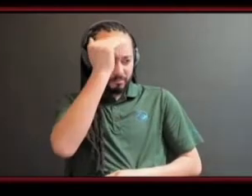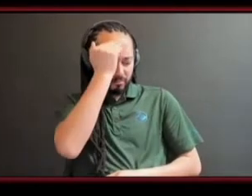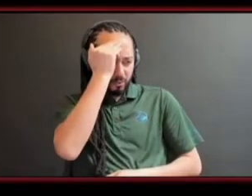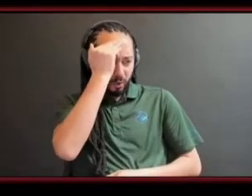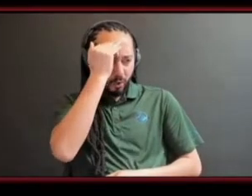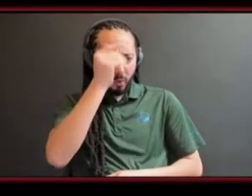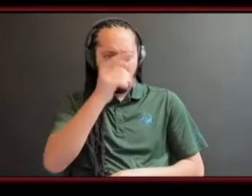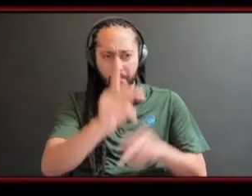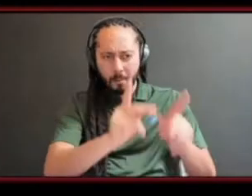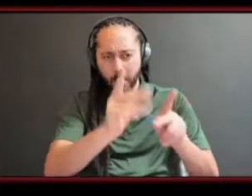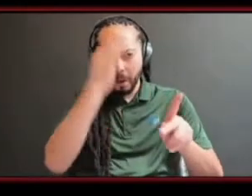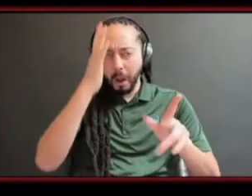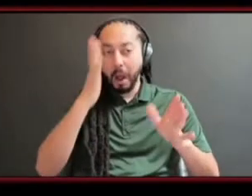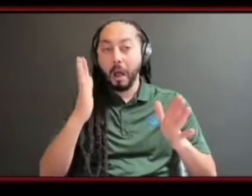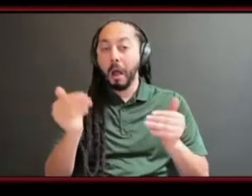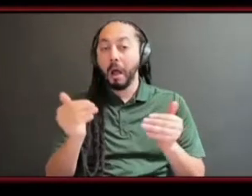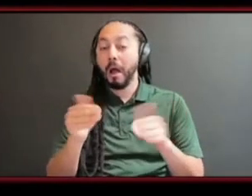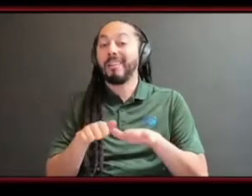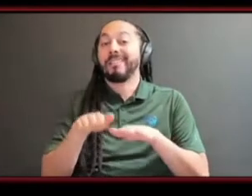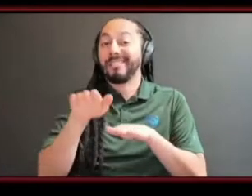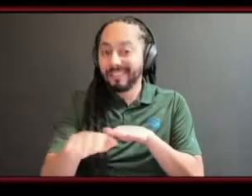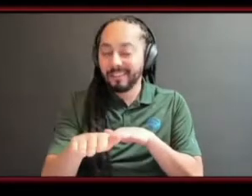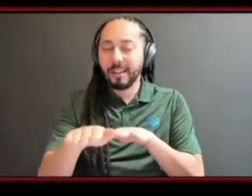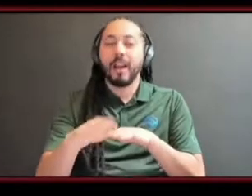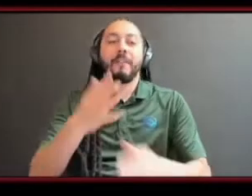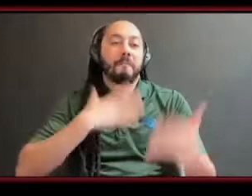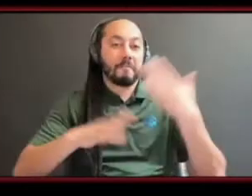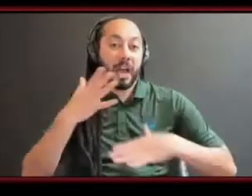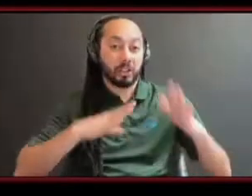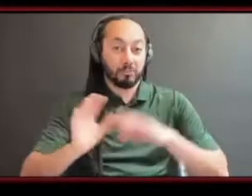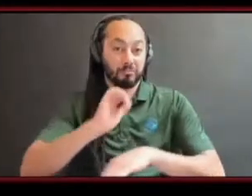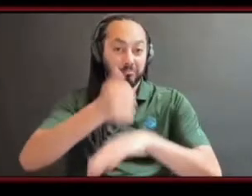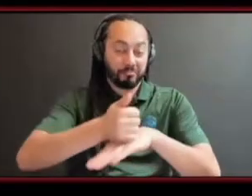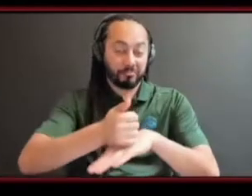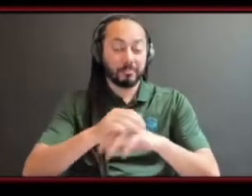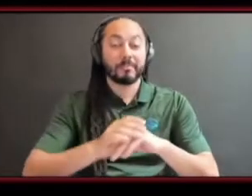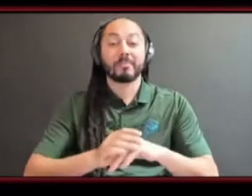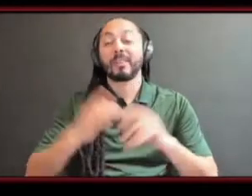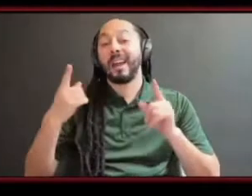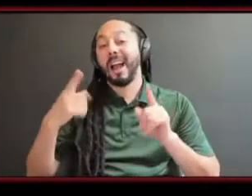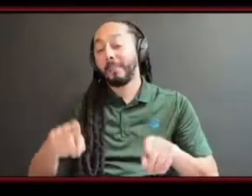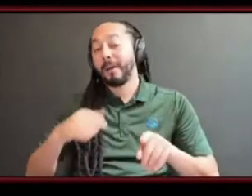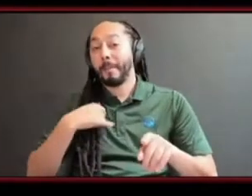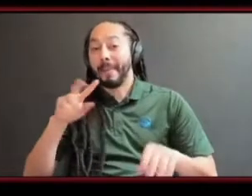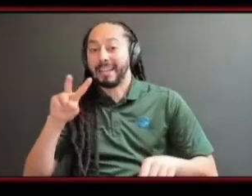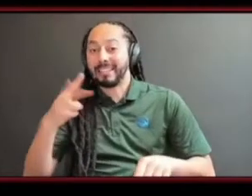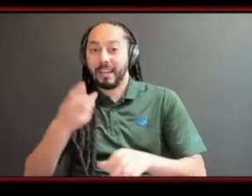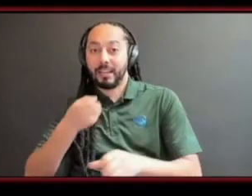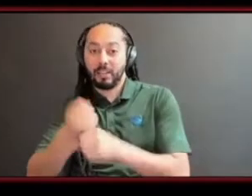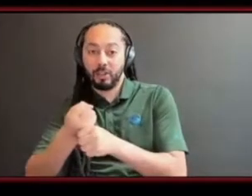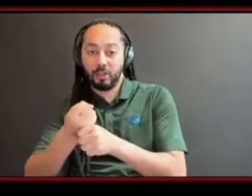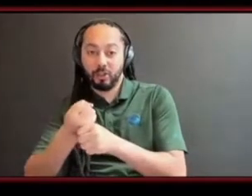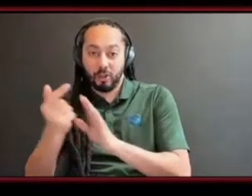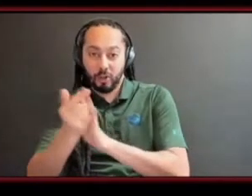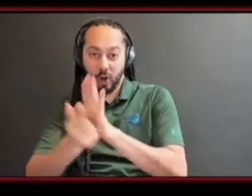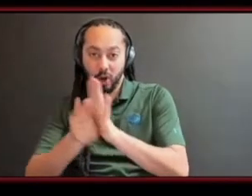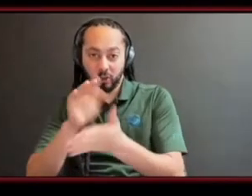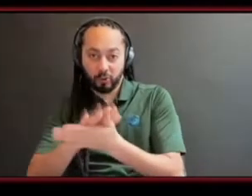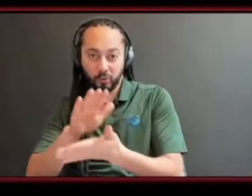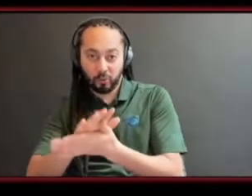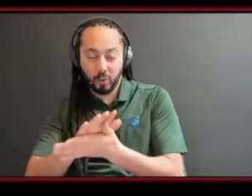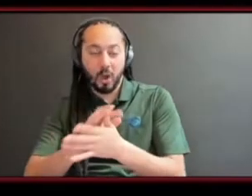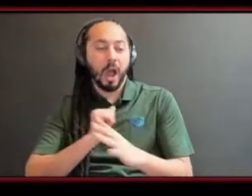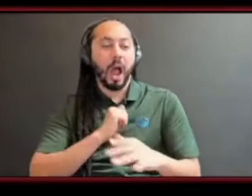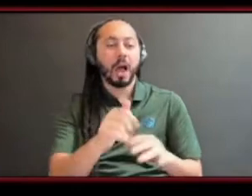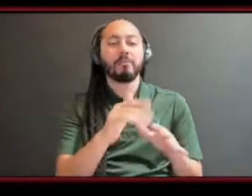so when i when i was in my school and into my second year i got a few samples and i